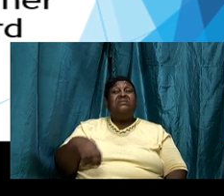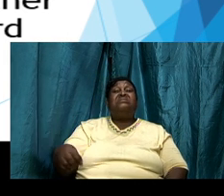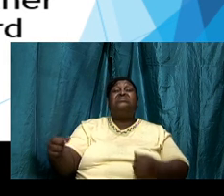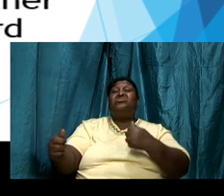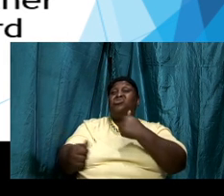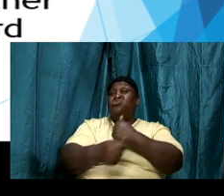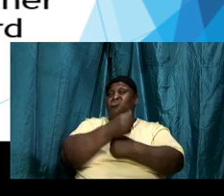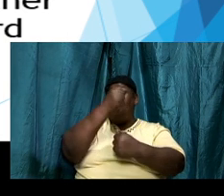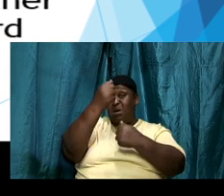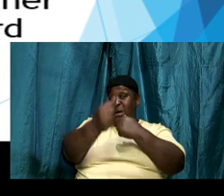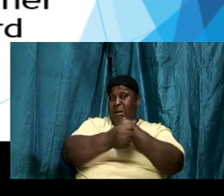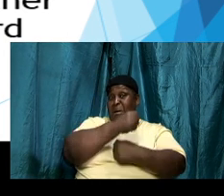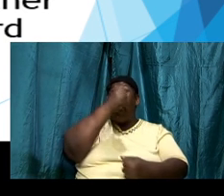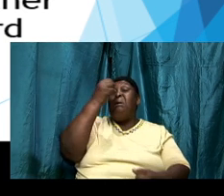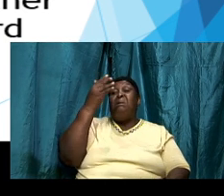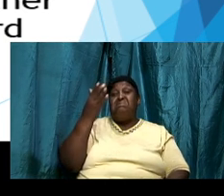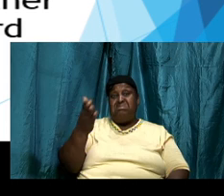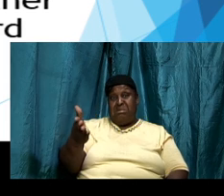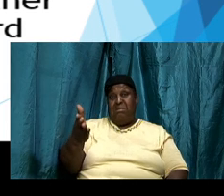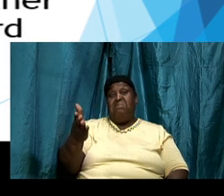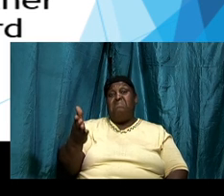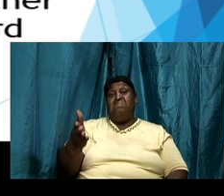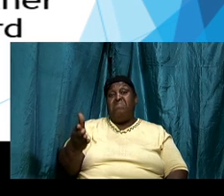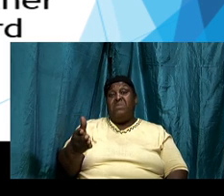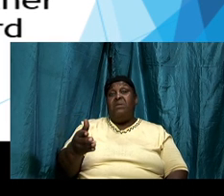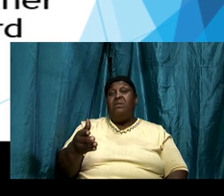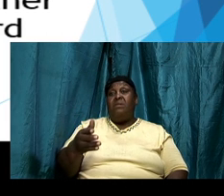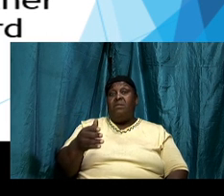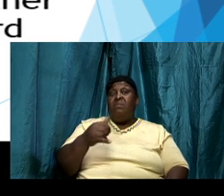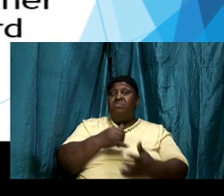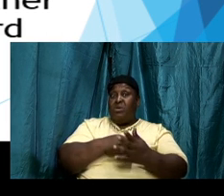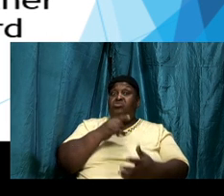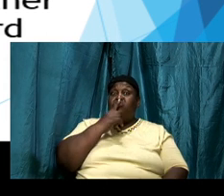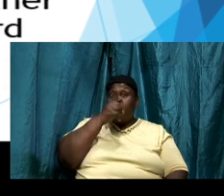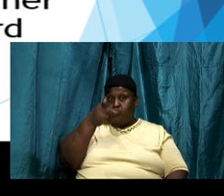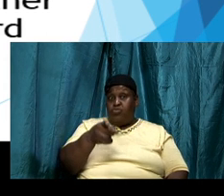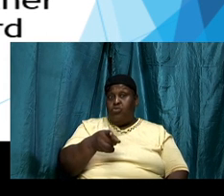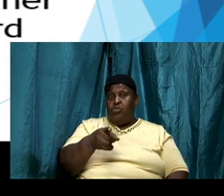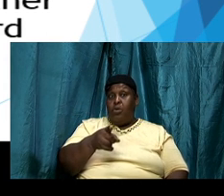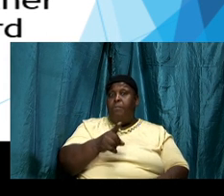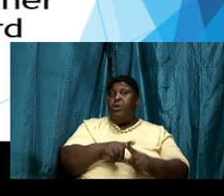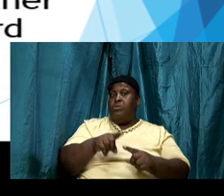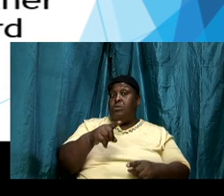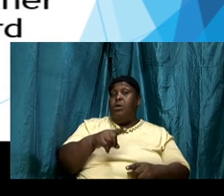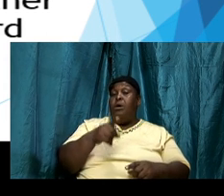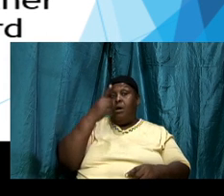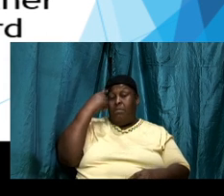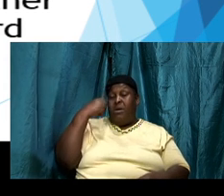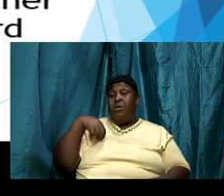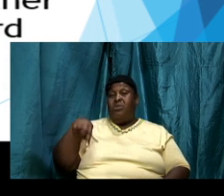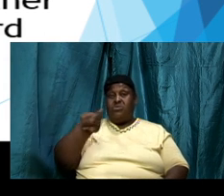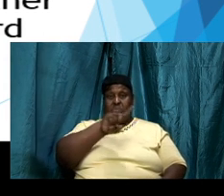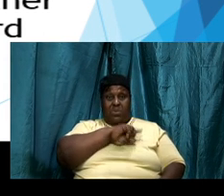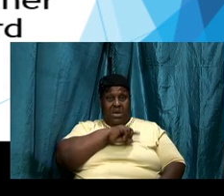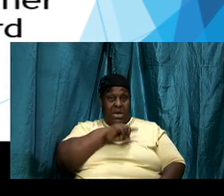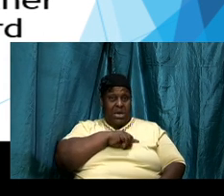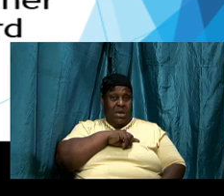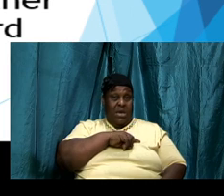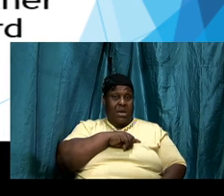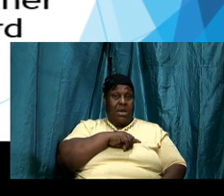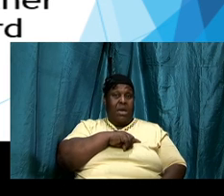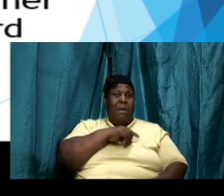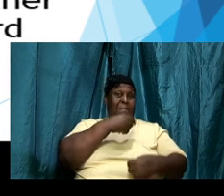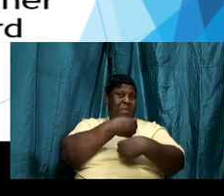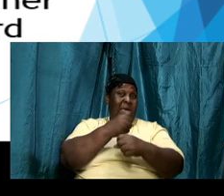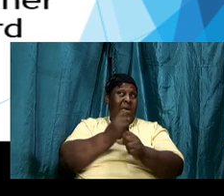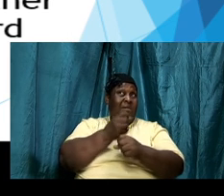see it and have me and it is true but it is because we allow it because instead of using